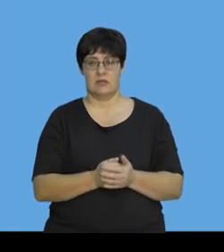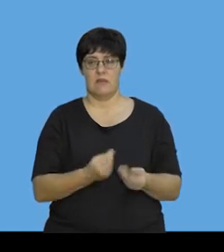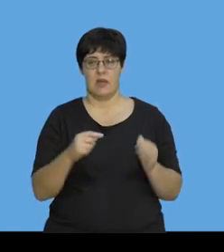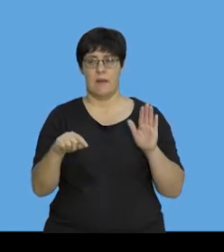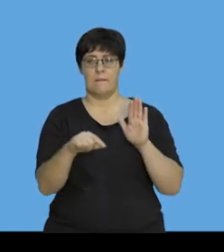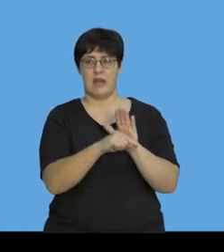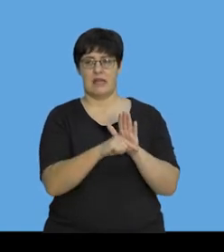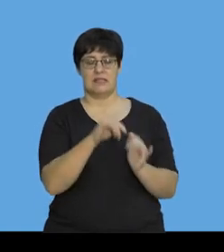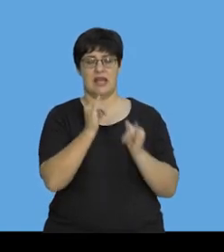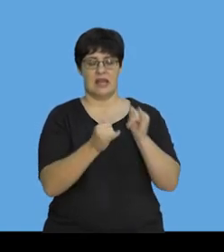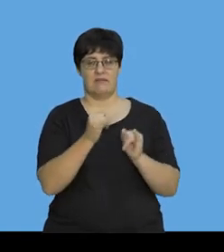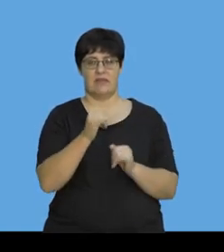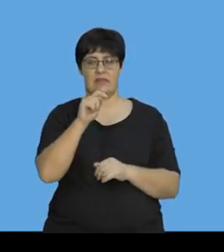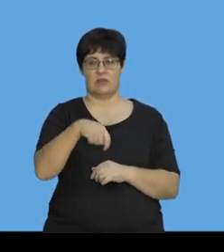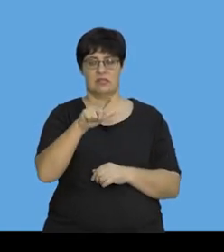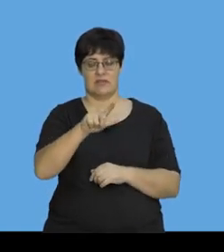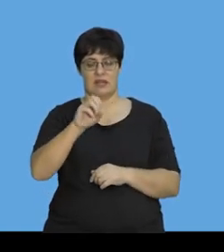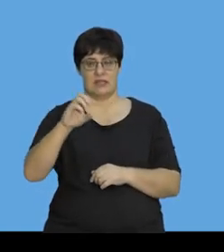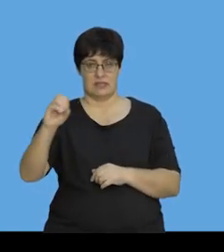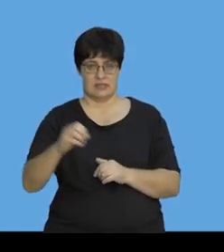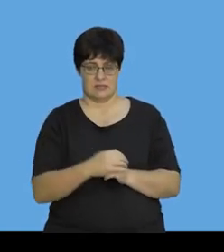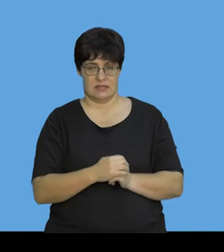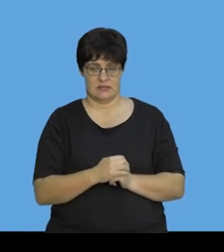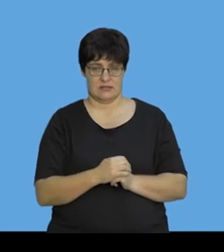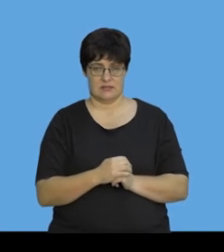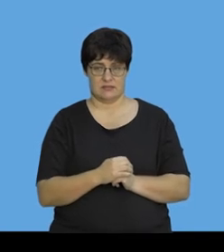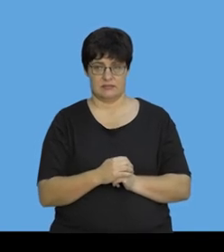And we get minus 11,700.